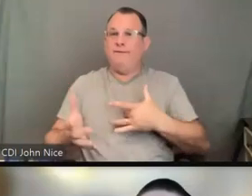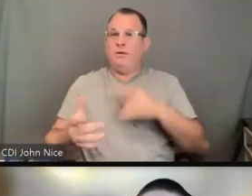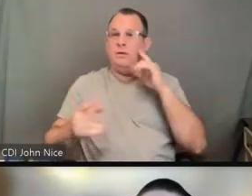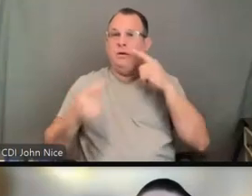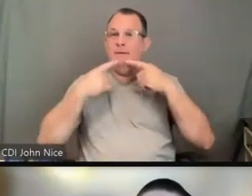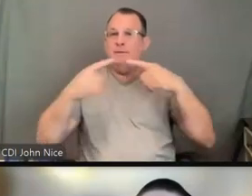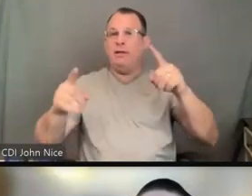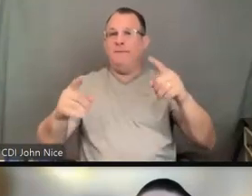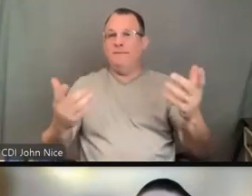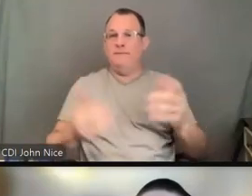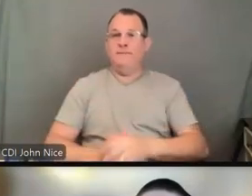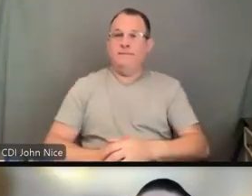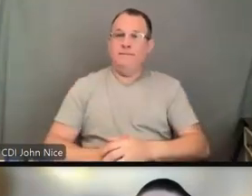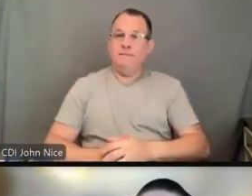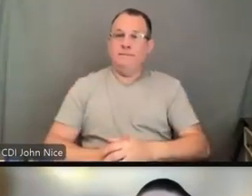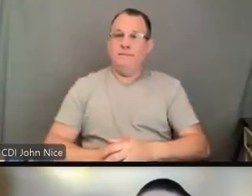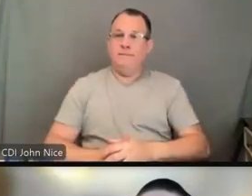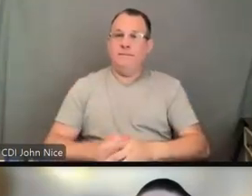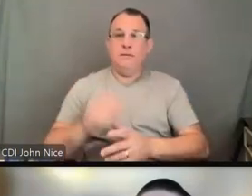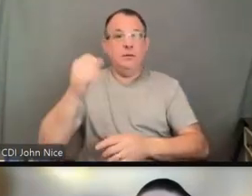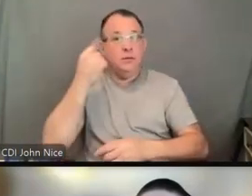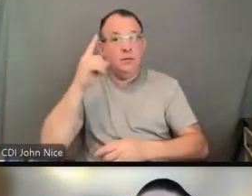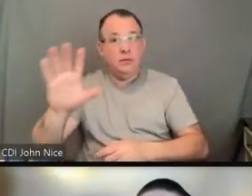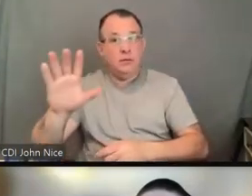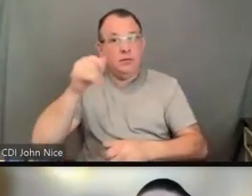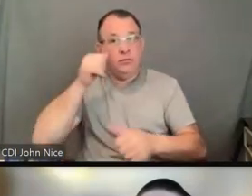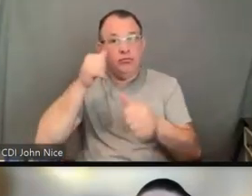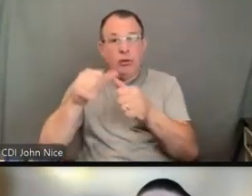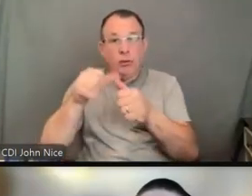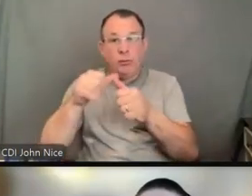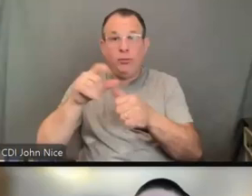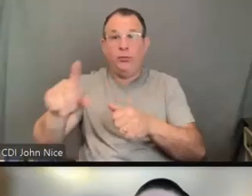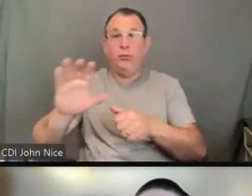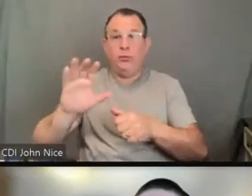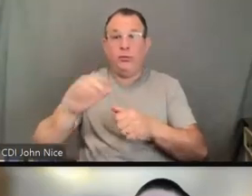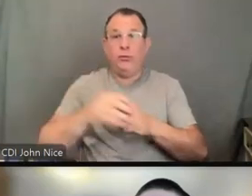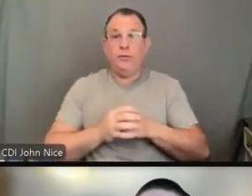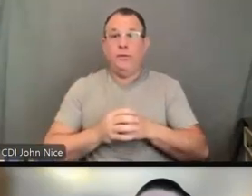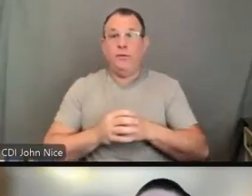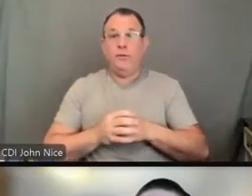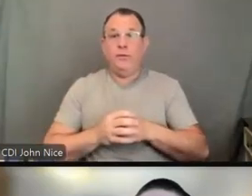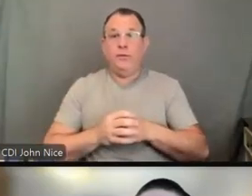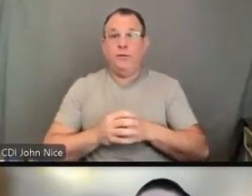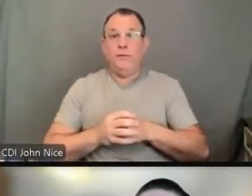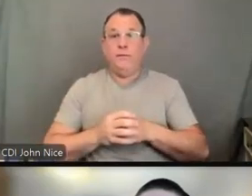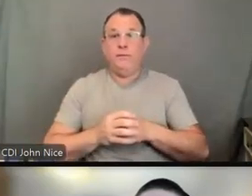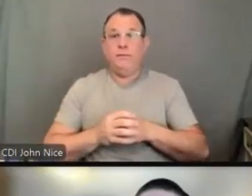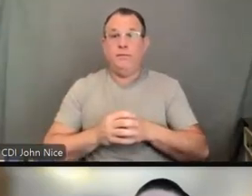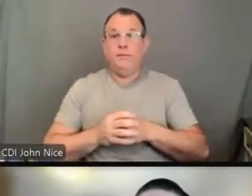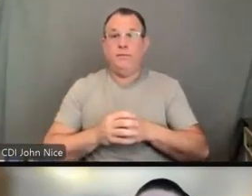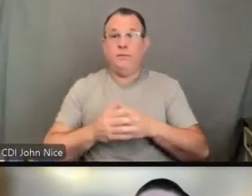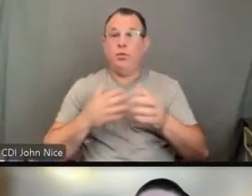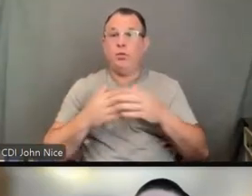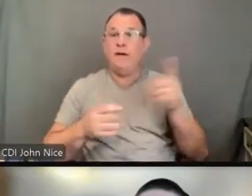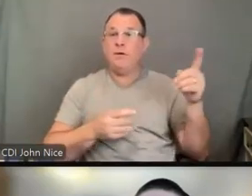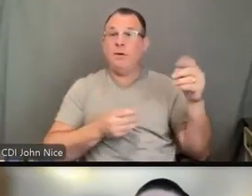But keep in mind that the method that is chosen has to be, and I'm using